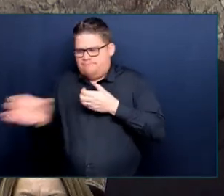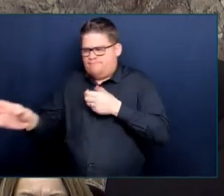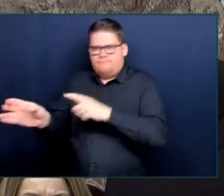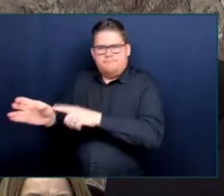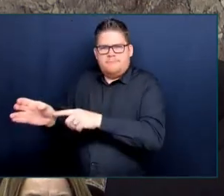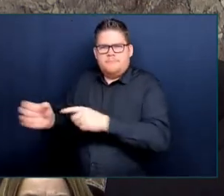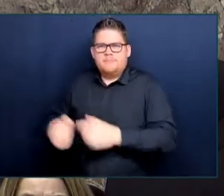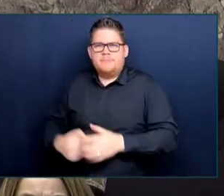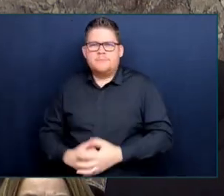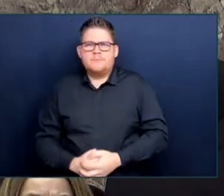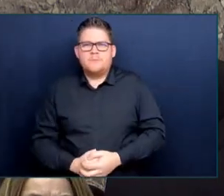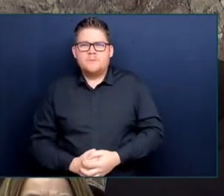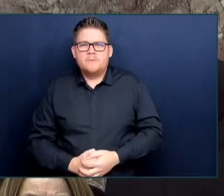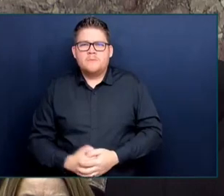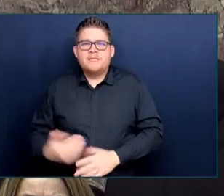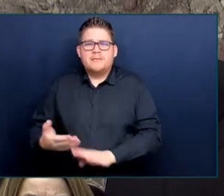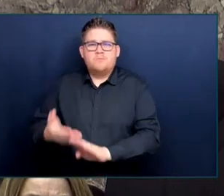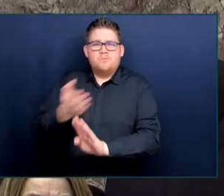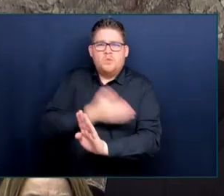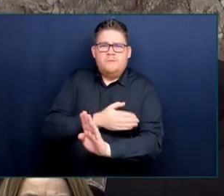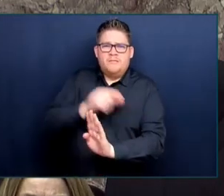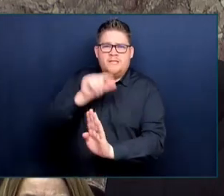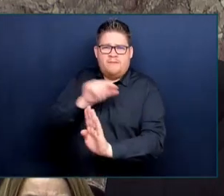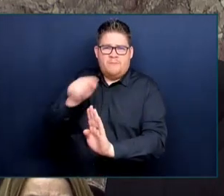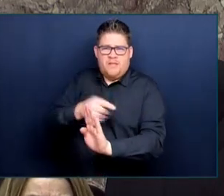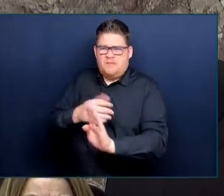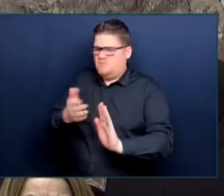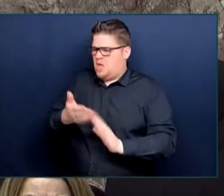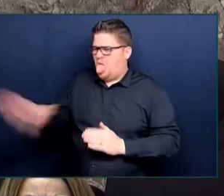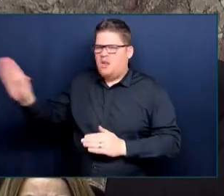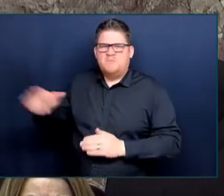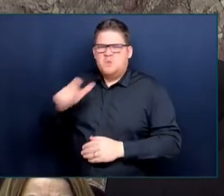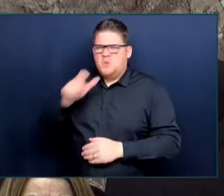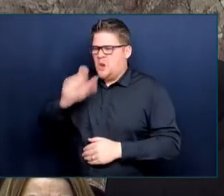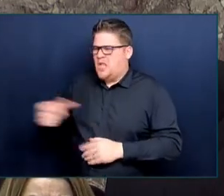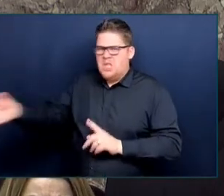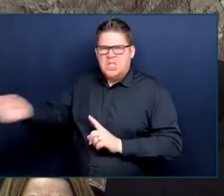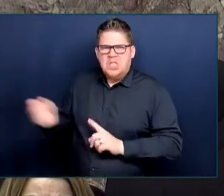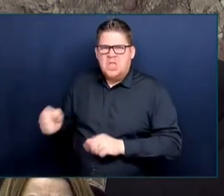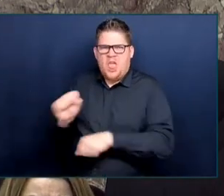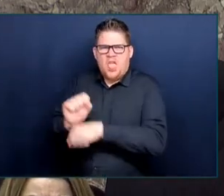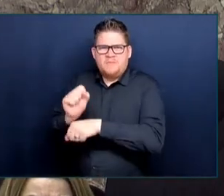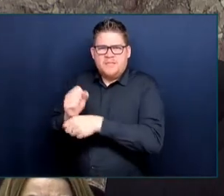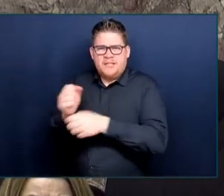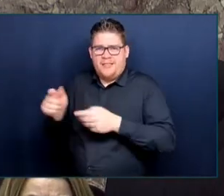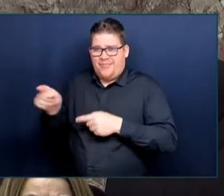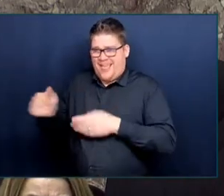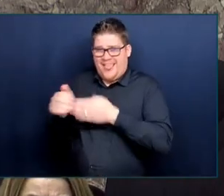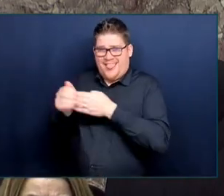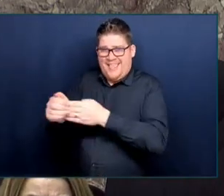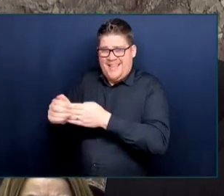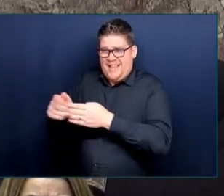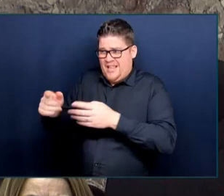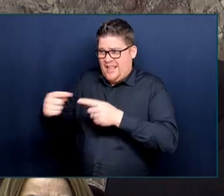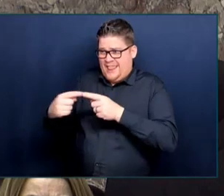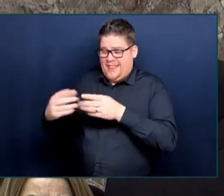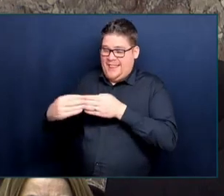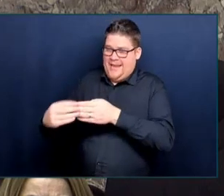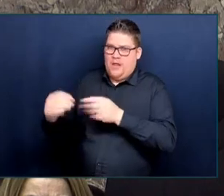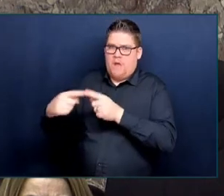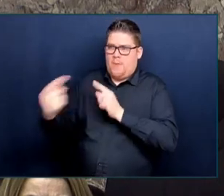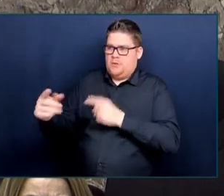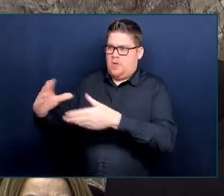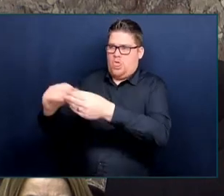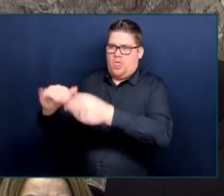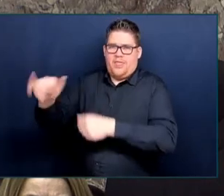2010, got rid of by the leader of the opposition. We have changed for health care workers in BC by giving all health